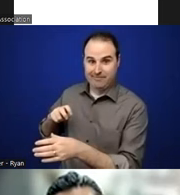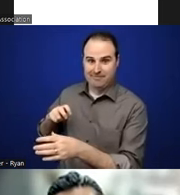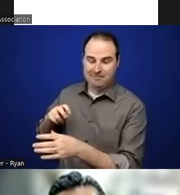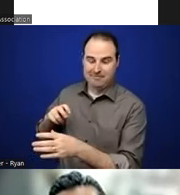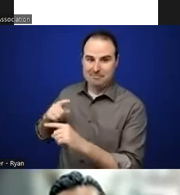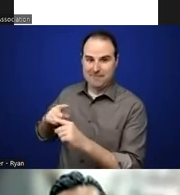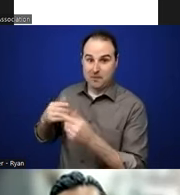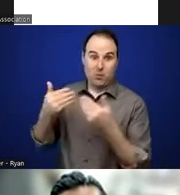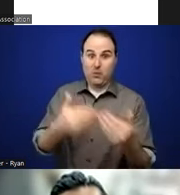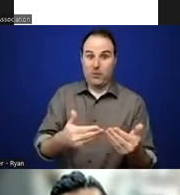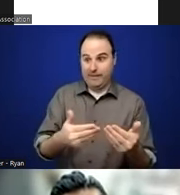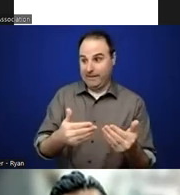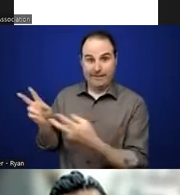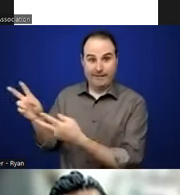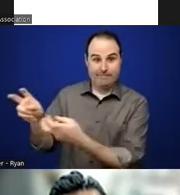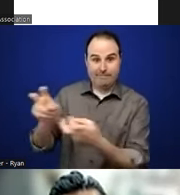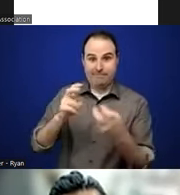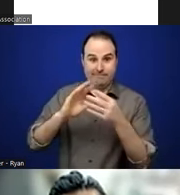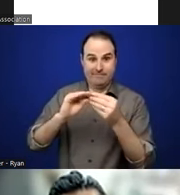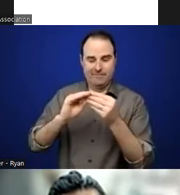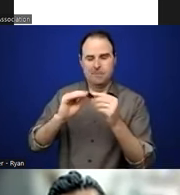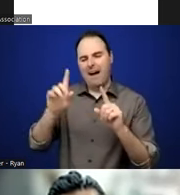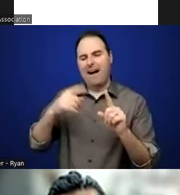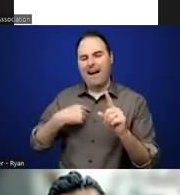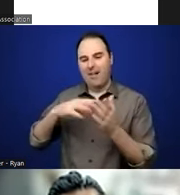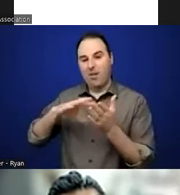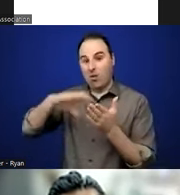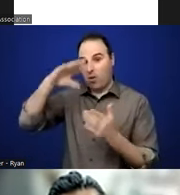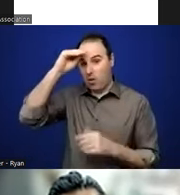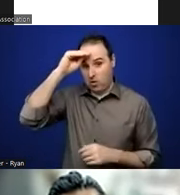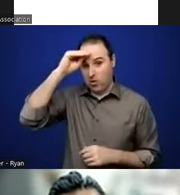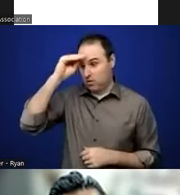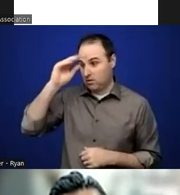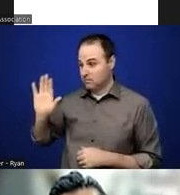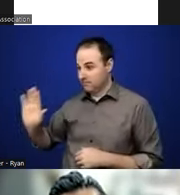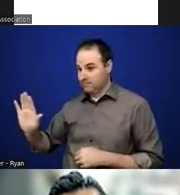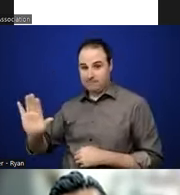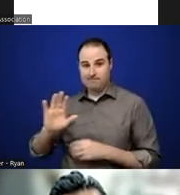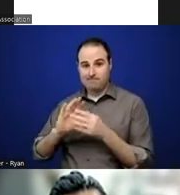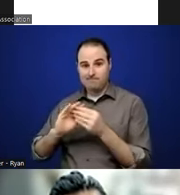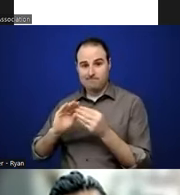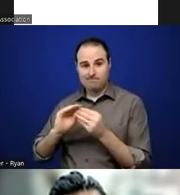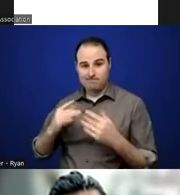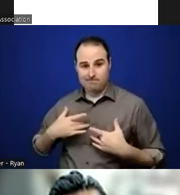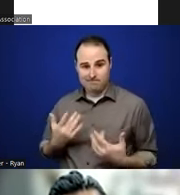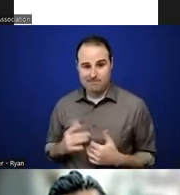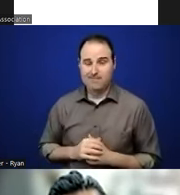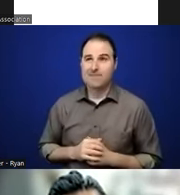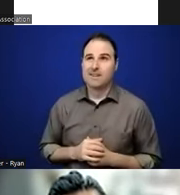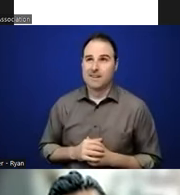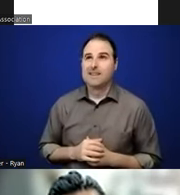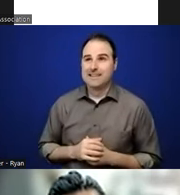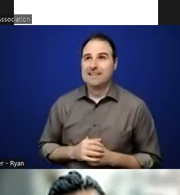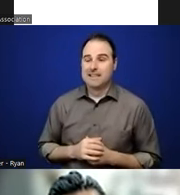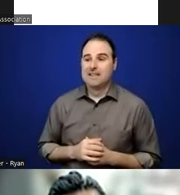to me, the big takeaway from everyone sharing their stories was it's very, this,